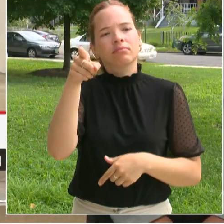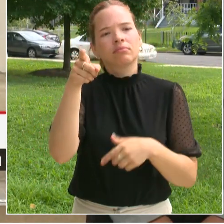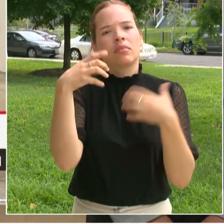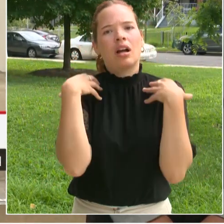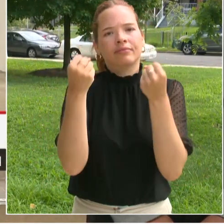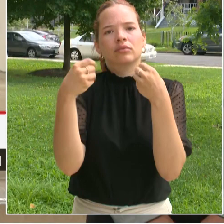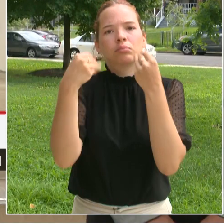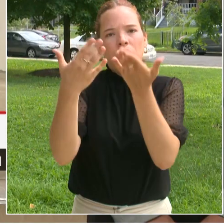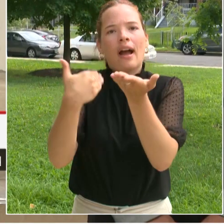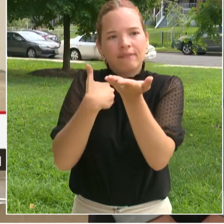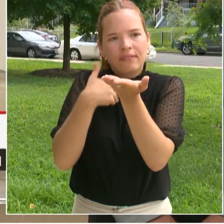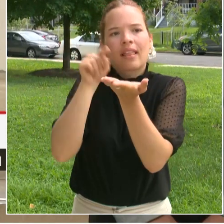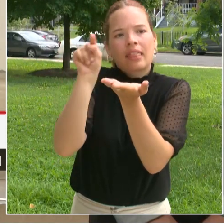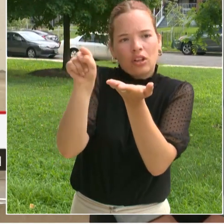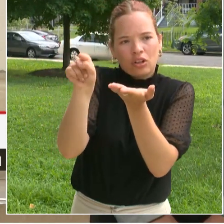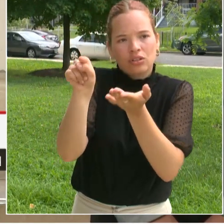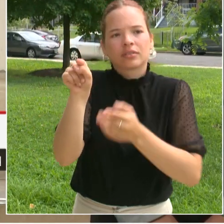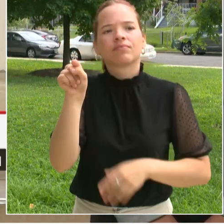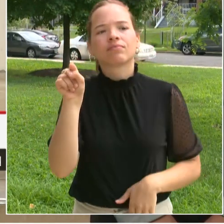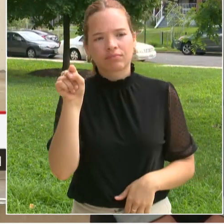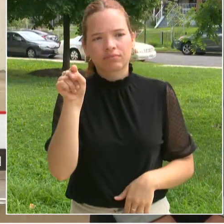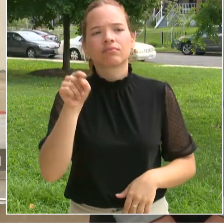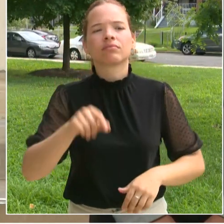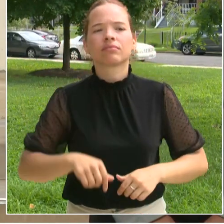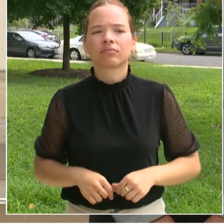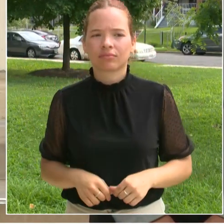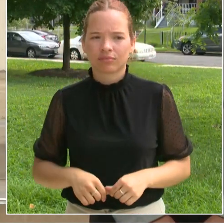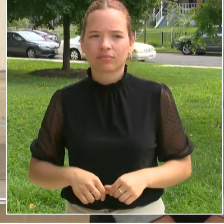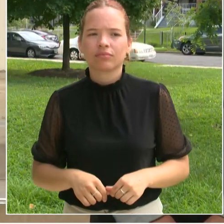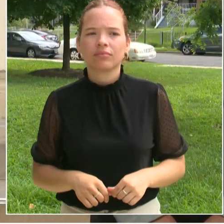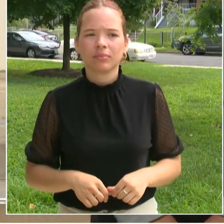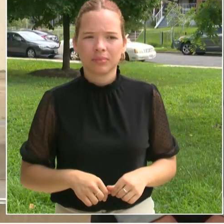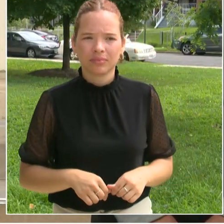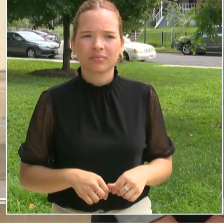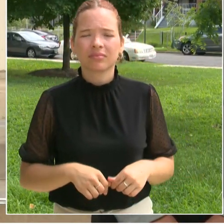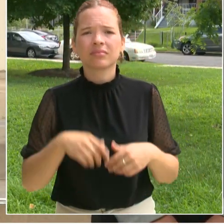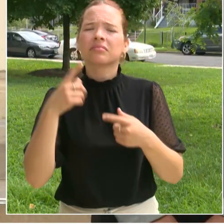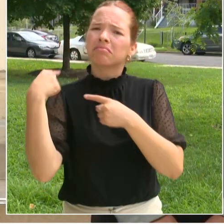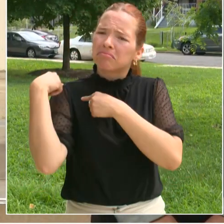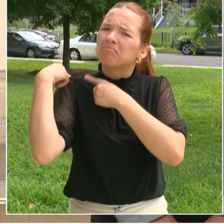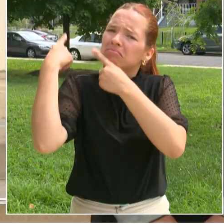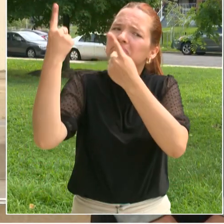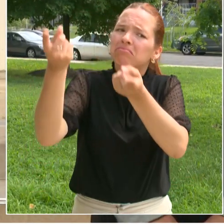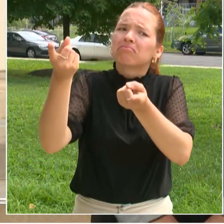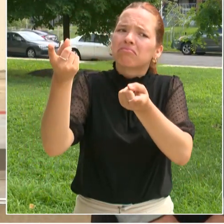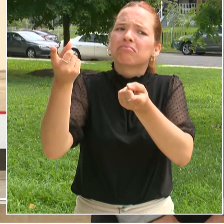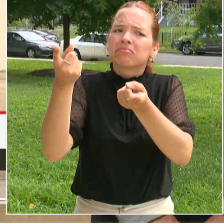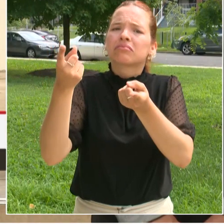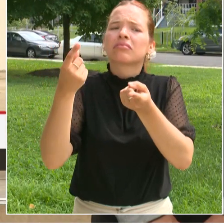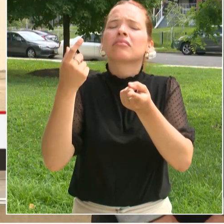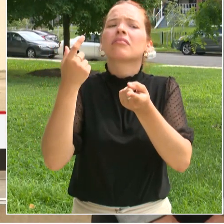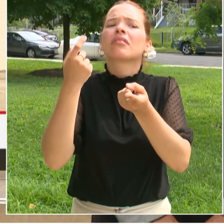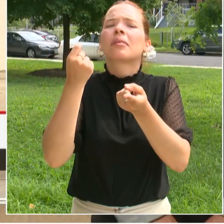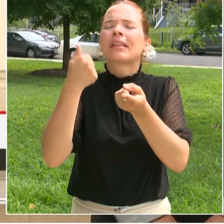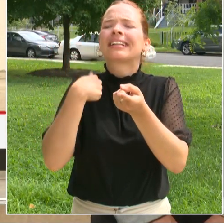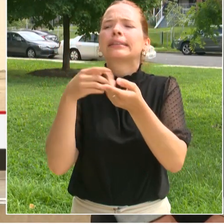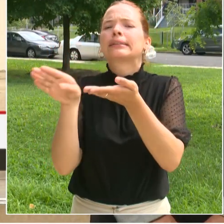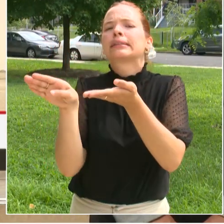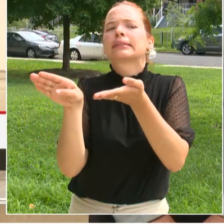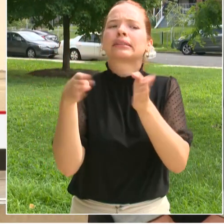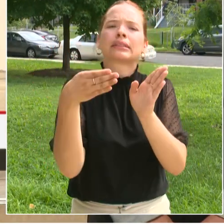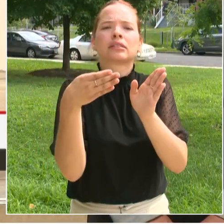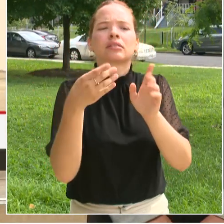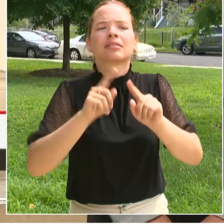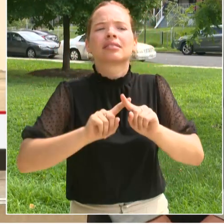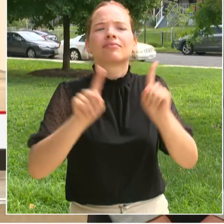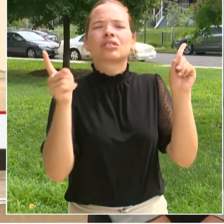particularly since the COVID pandemic, kind of turned a lot of people's health care and a lot